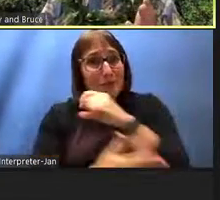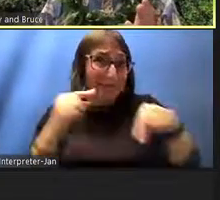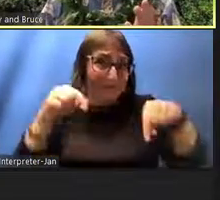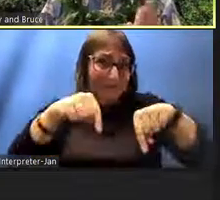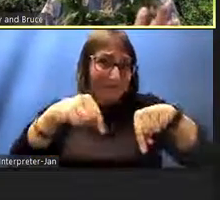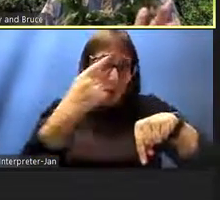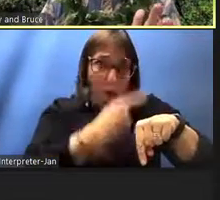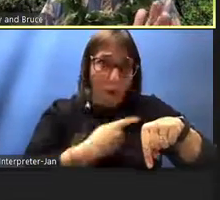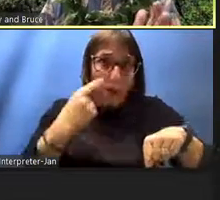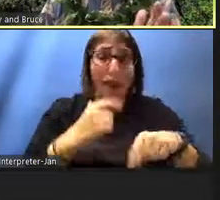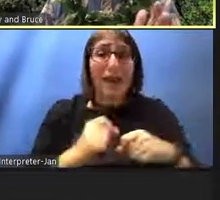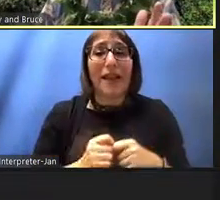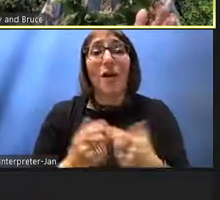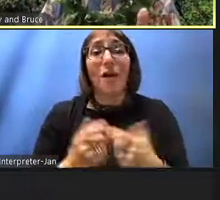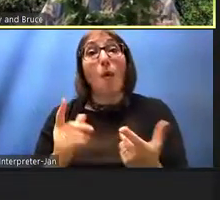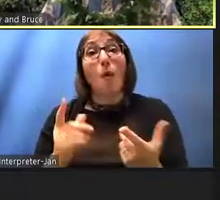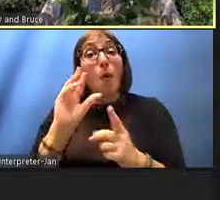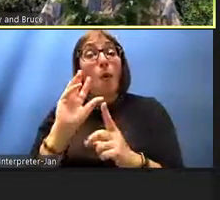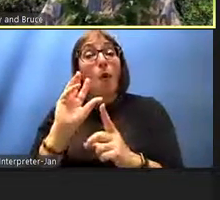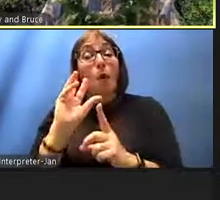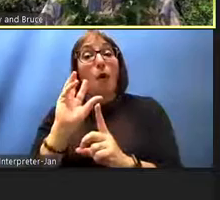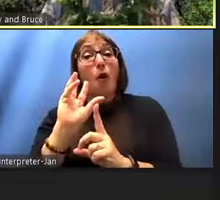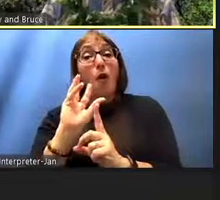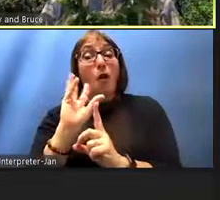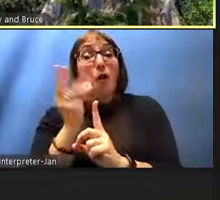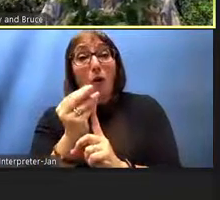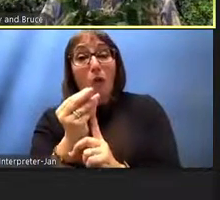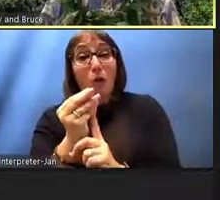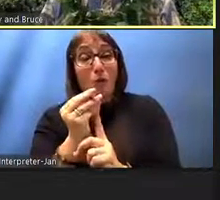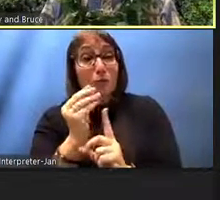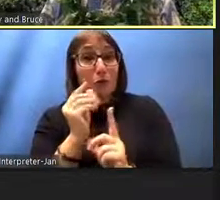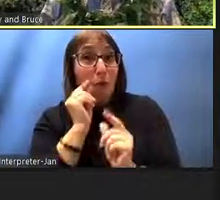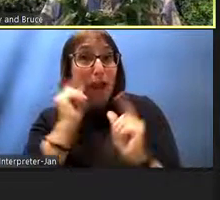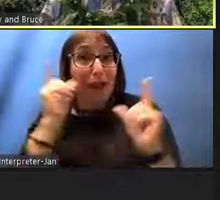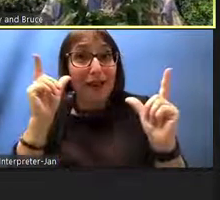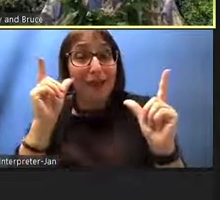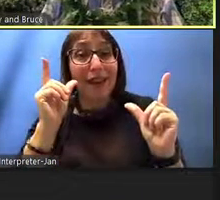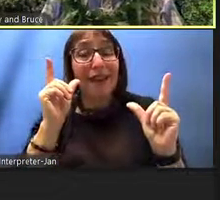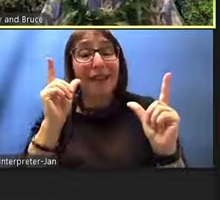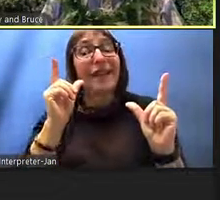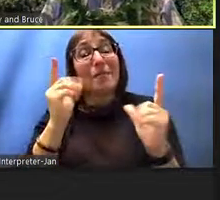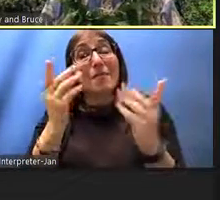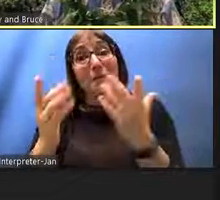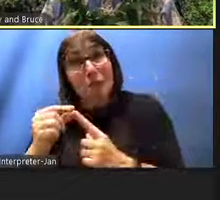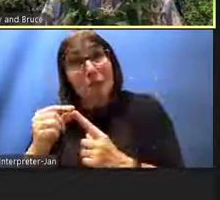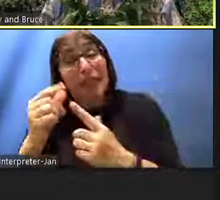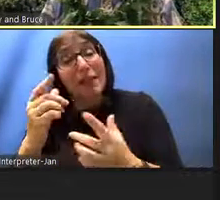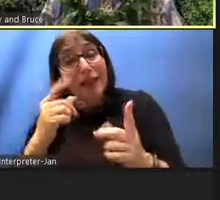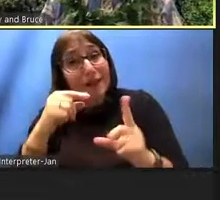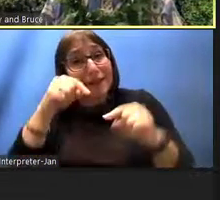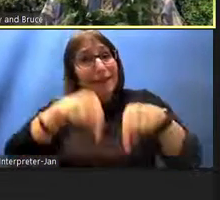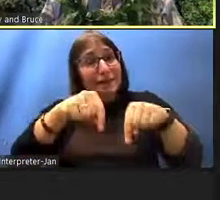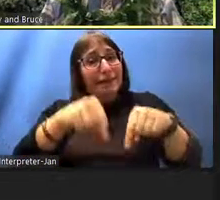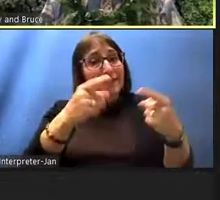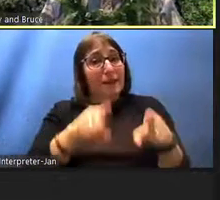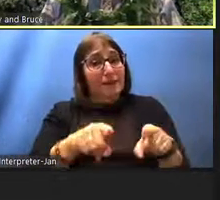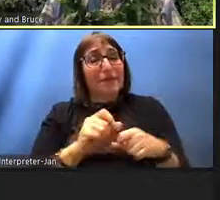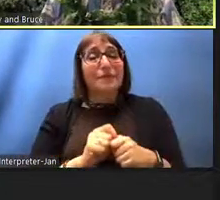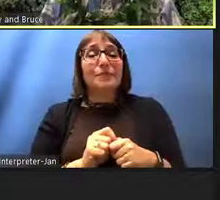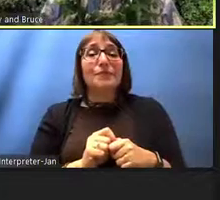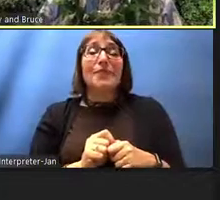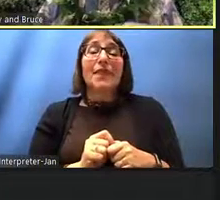unique to certain places such as hawaii however uh as i'm saying